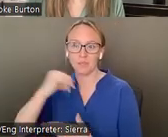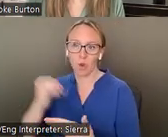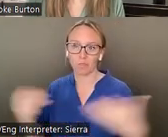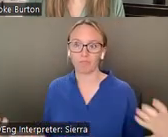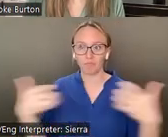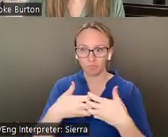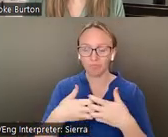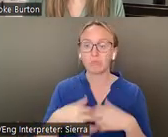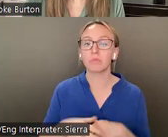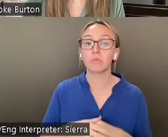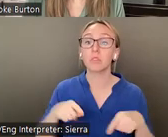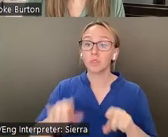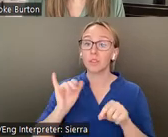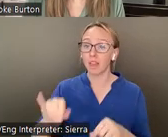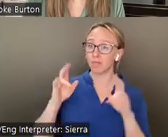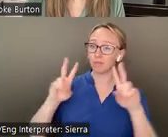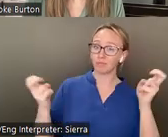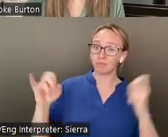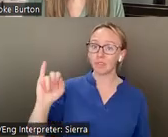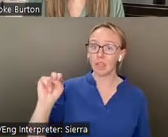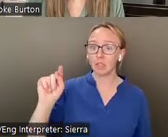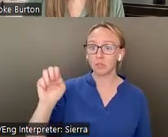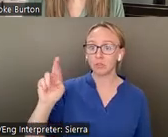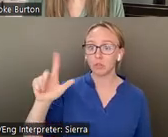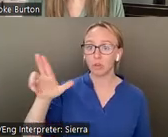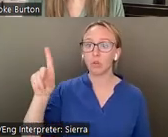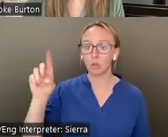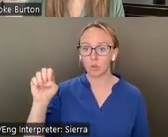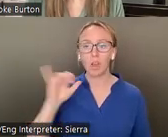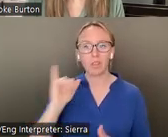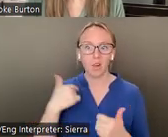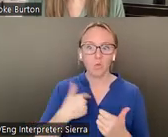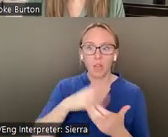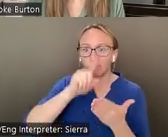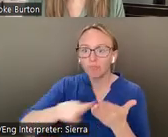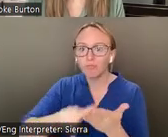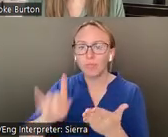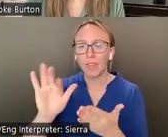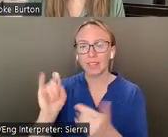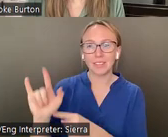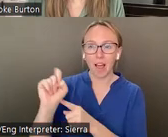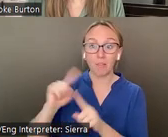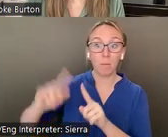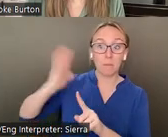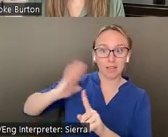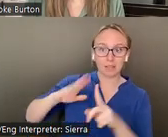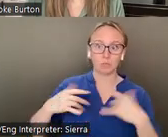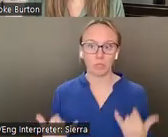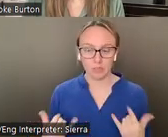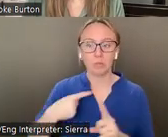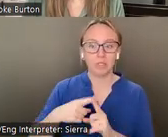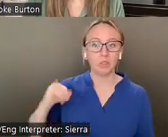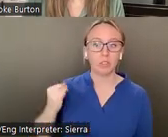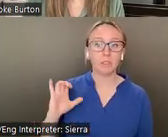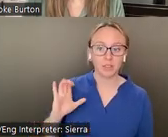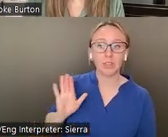Interlude really invites us to explore this dialogue between artists both past and present, as well as the lasting impact on James Castle's home